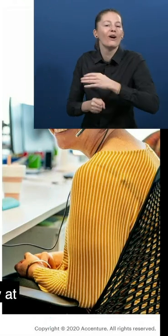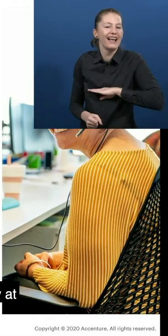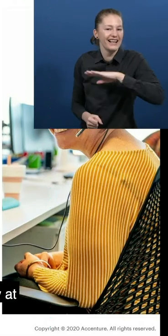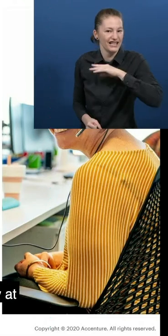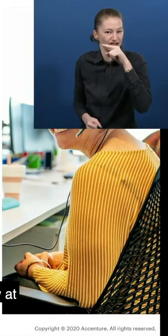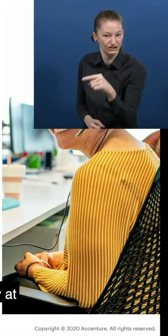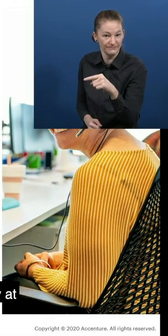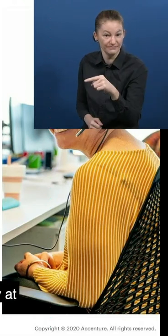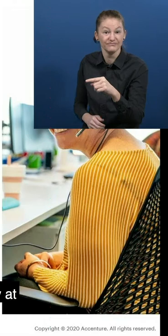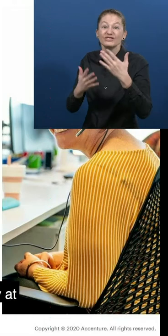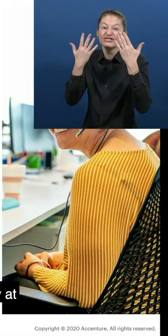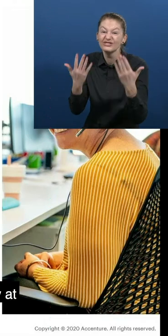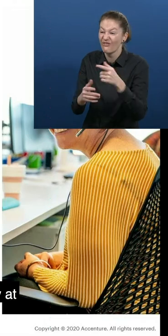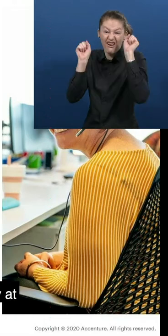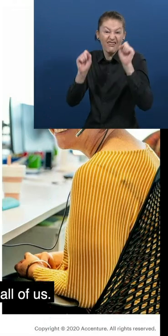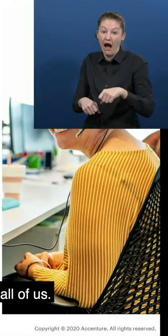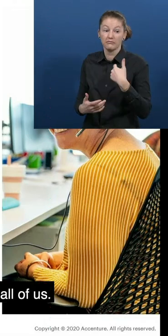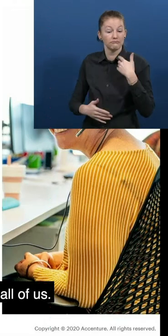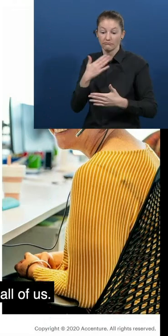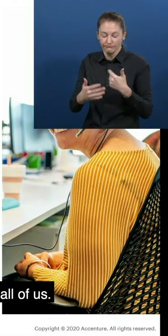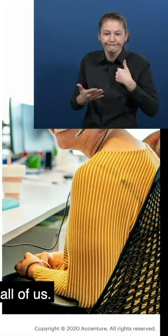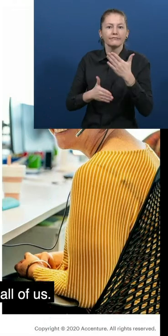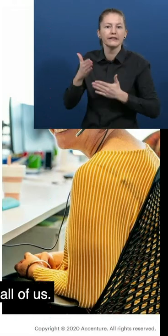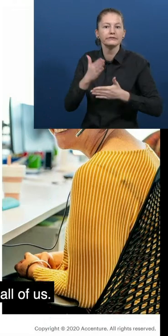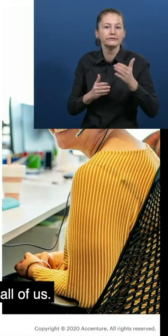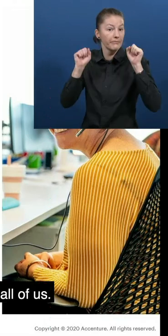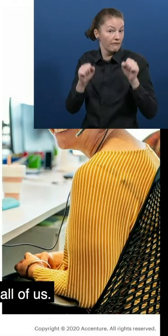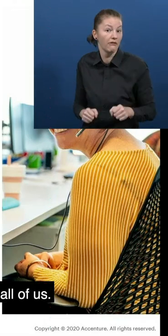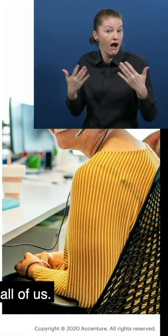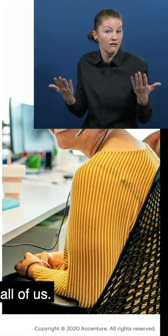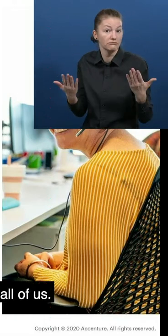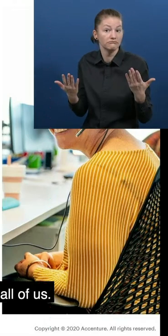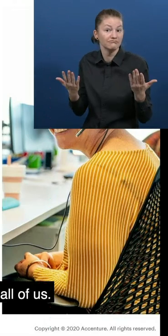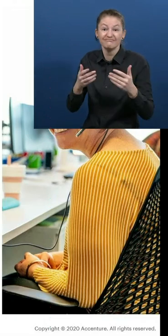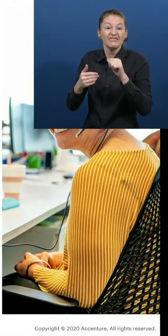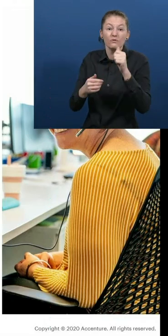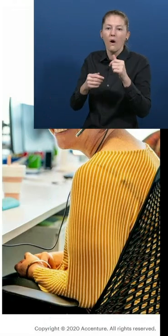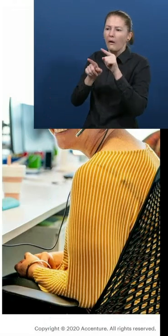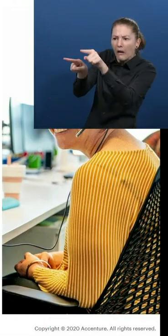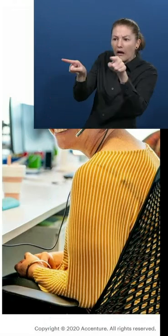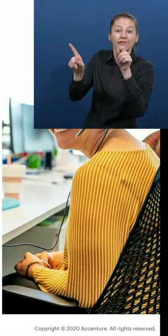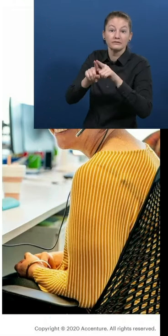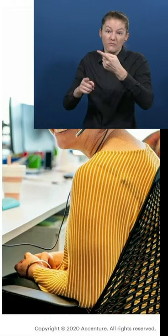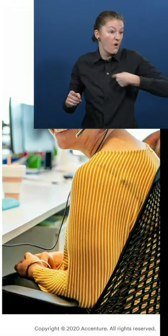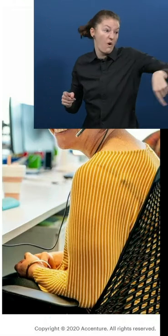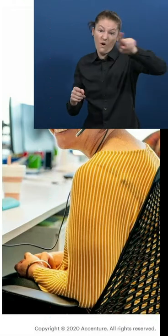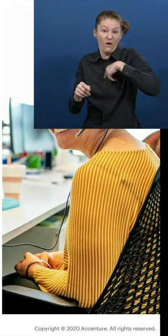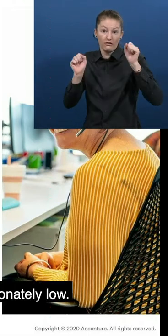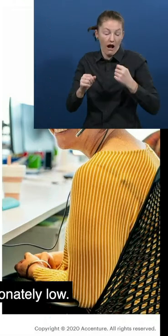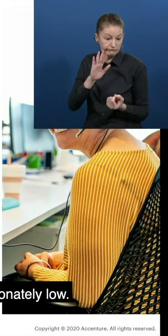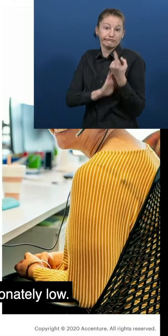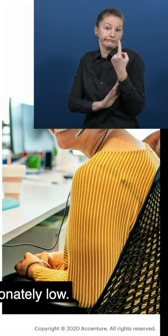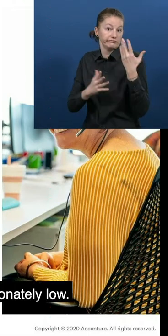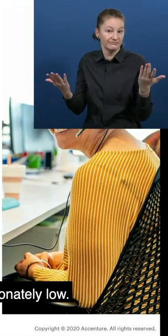meaning any of us could acquire a disability at any time. It's not a matter of them, but a matter of all of us, so not a niche issue.